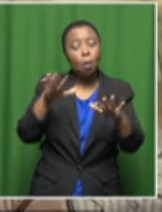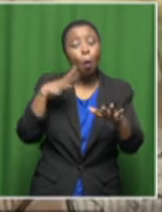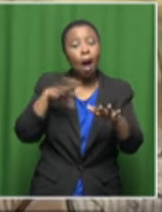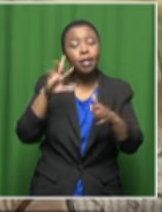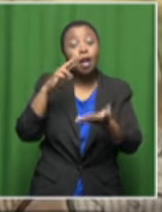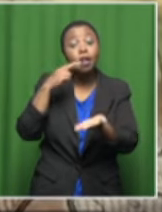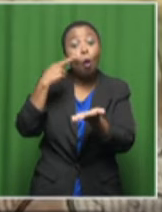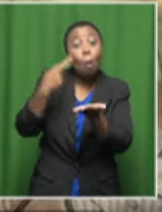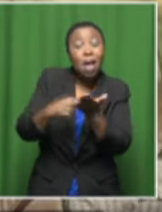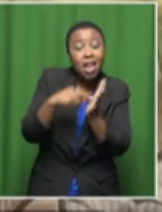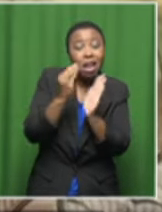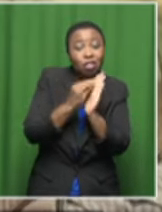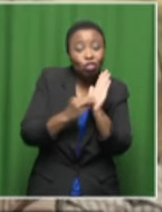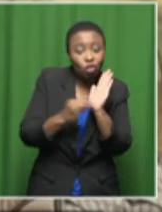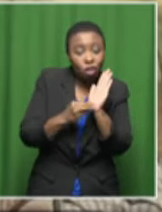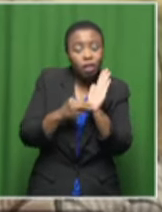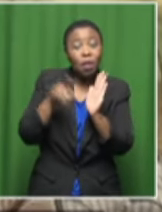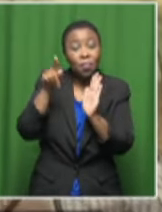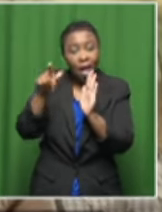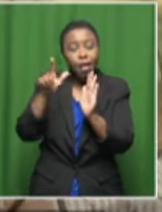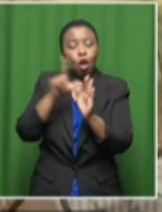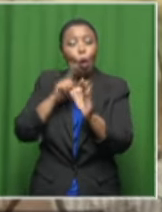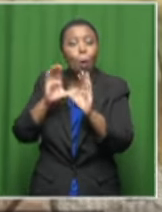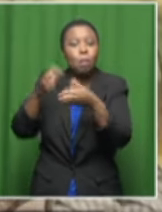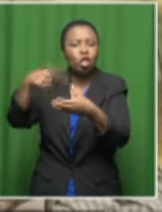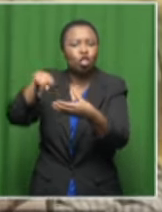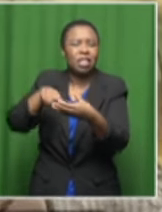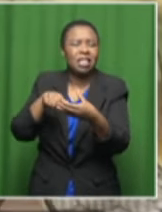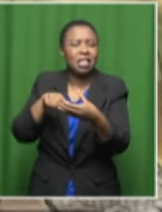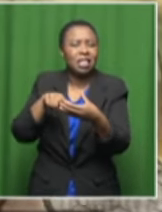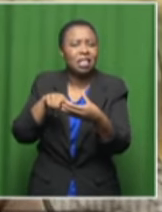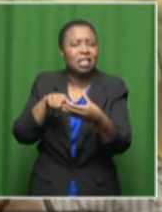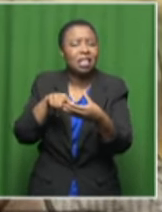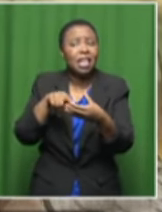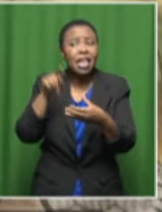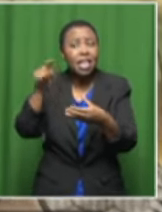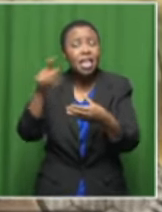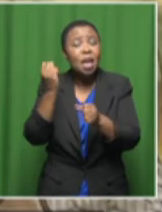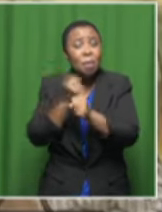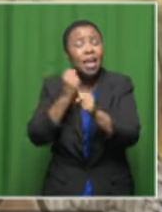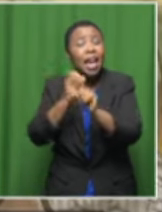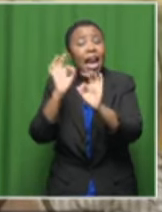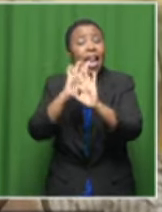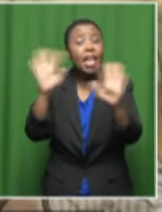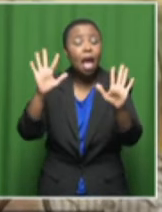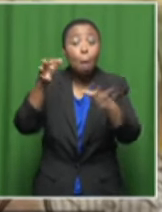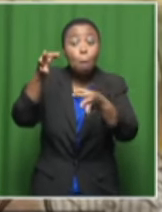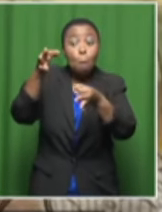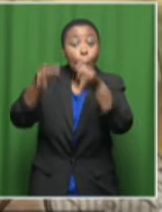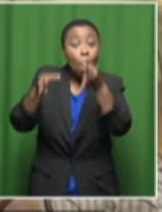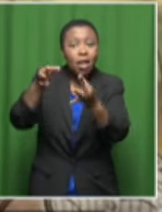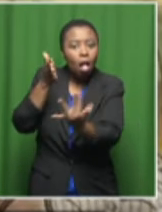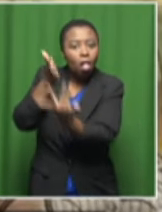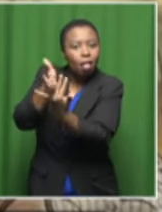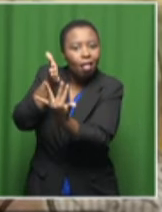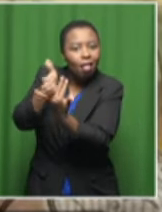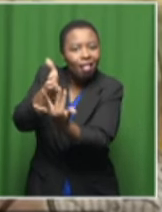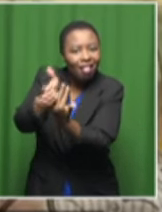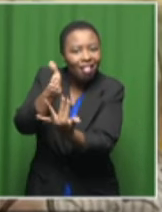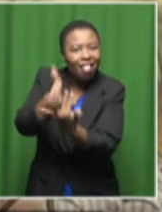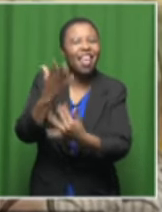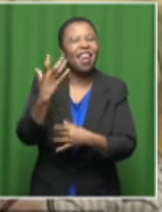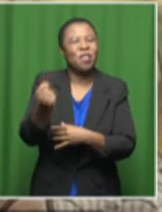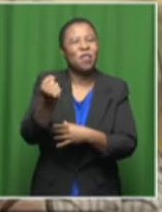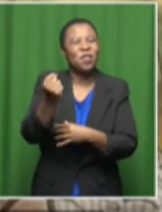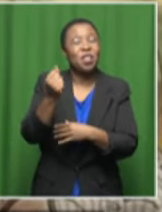at that commission, he made it very clear that there was political interference, you know, with their